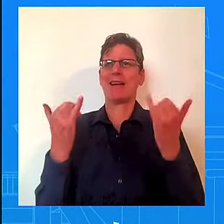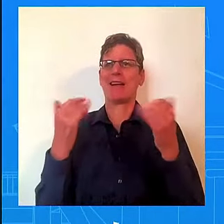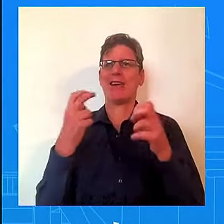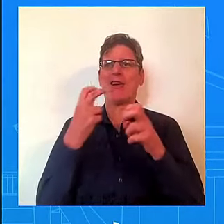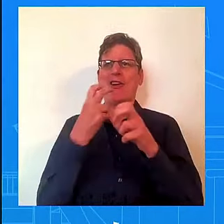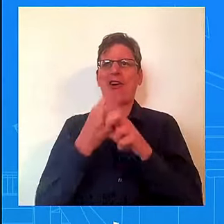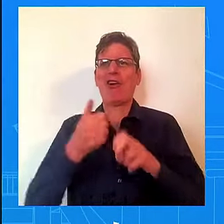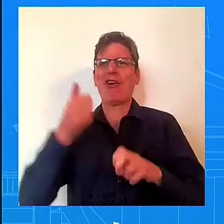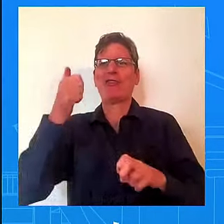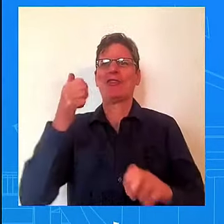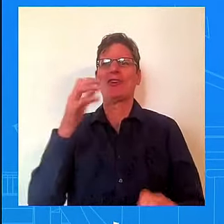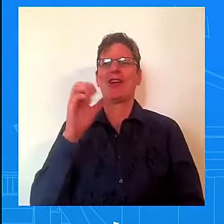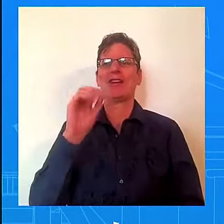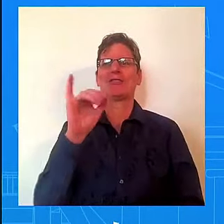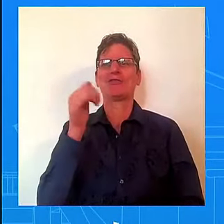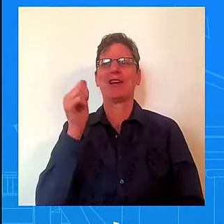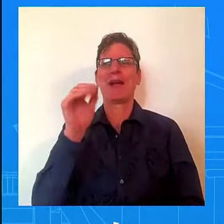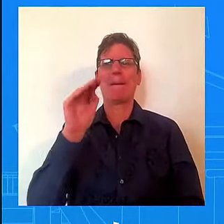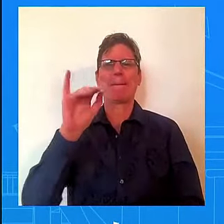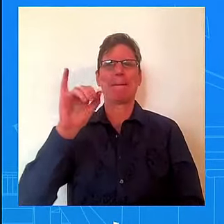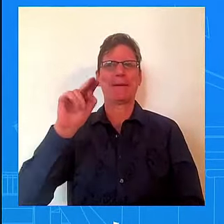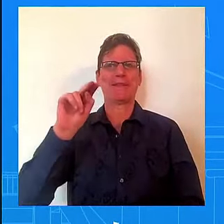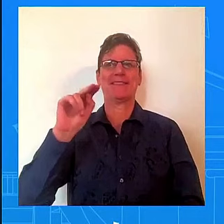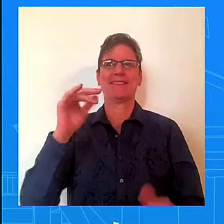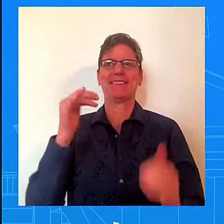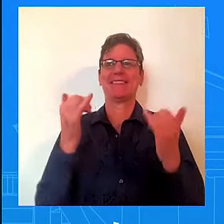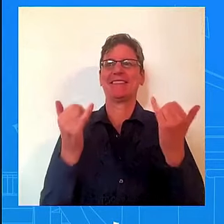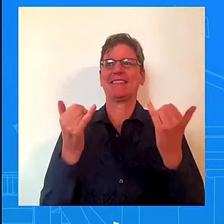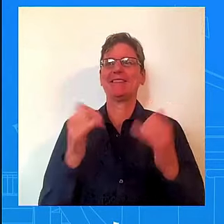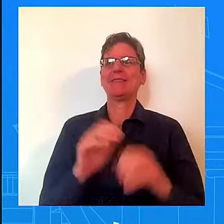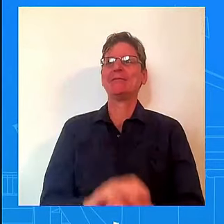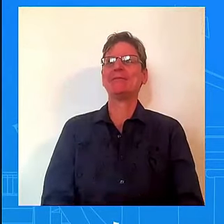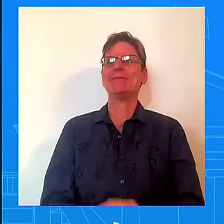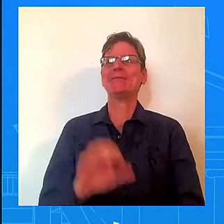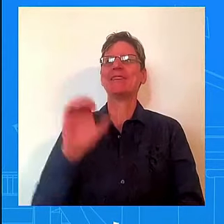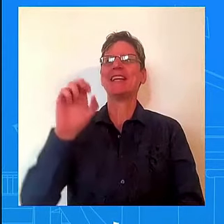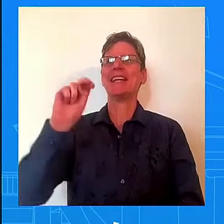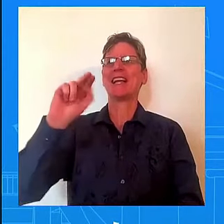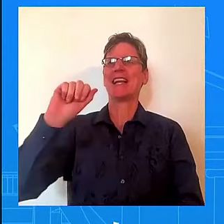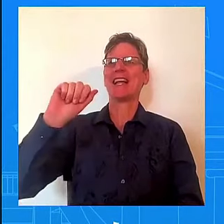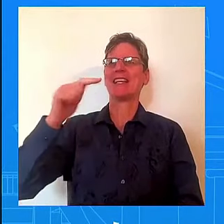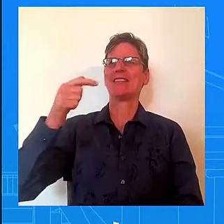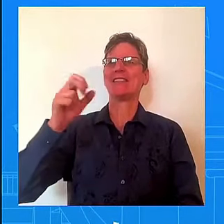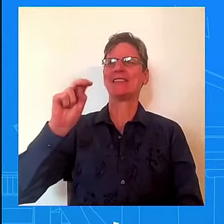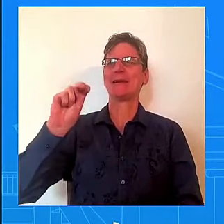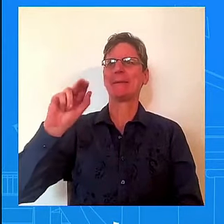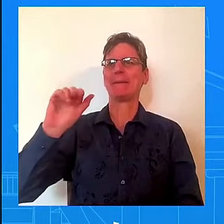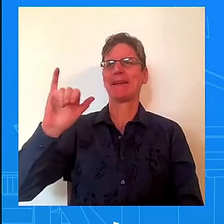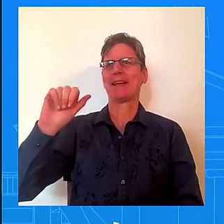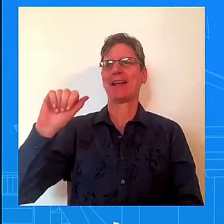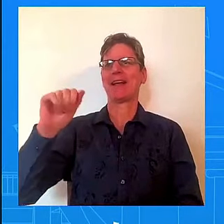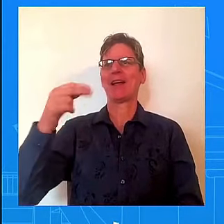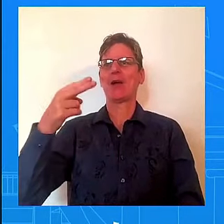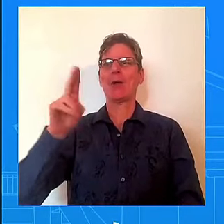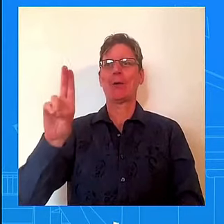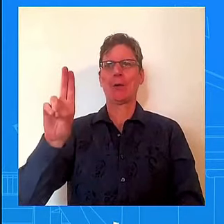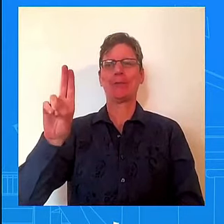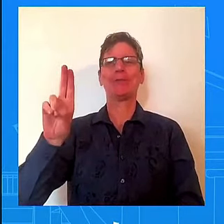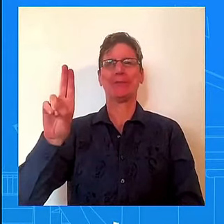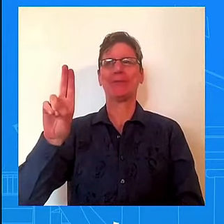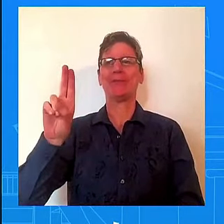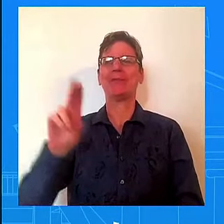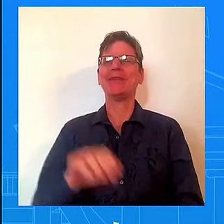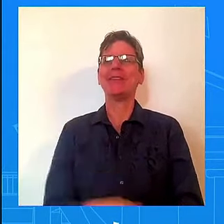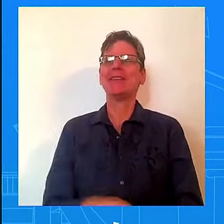president has been very, very clear about Hamas leaders and what they have done. He was very clear on October 7th. He has been very clear multiple